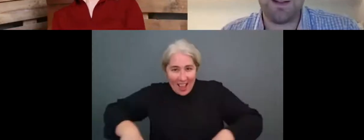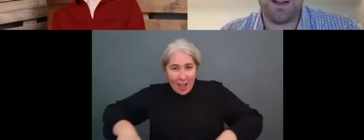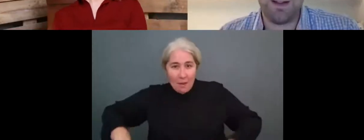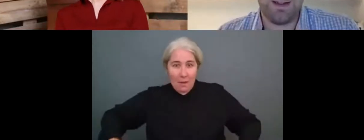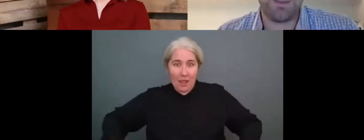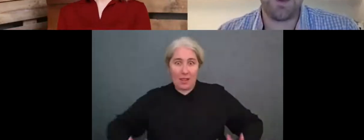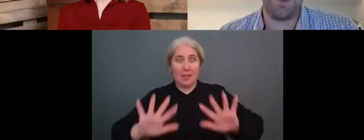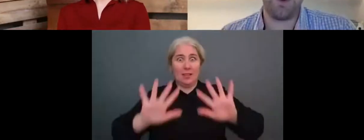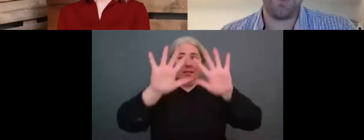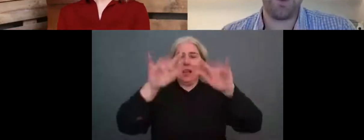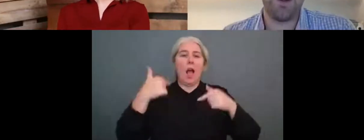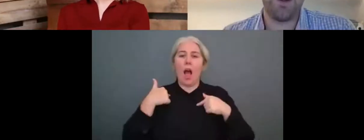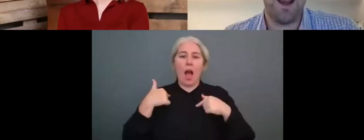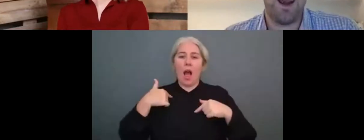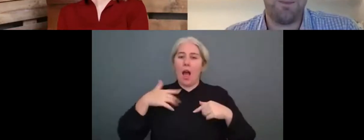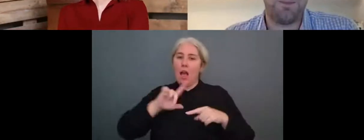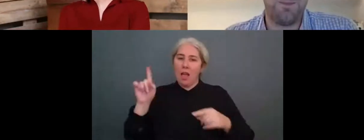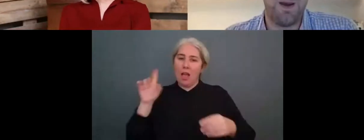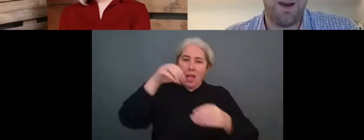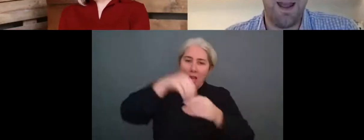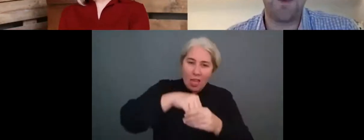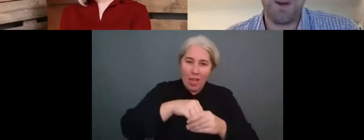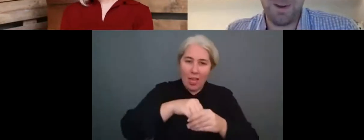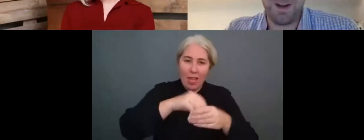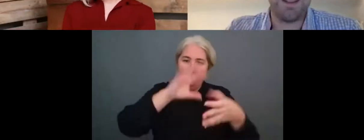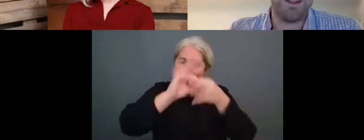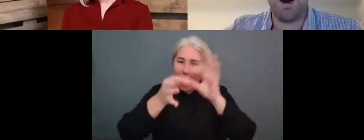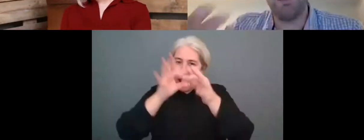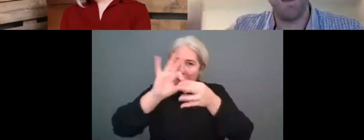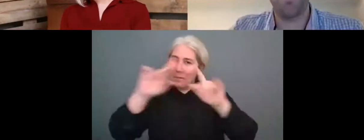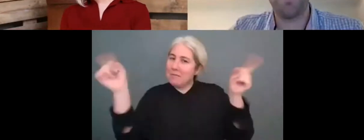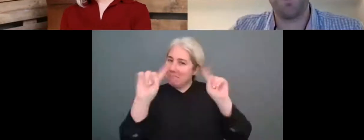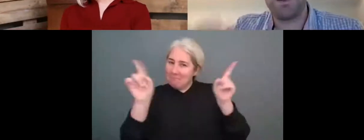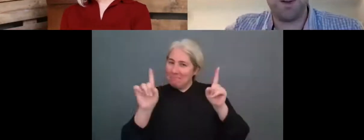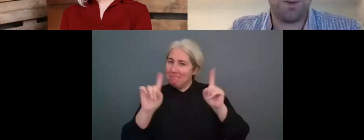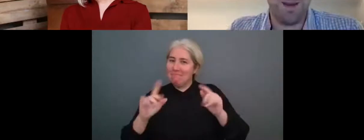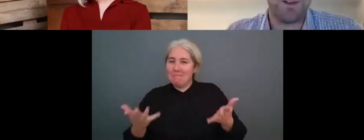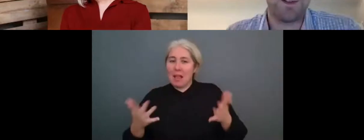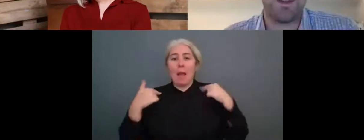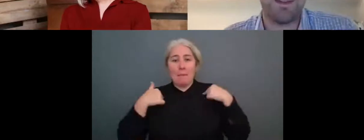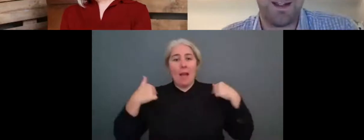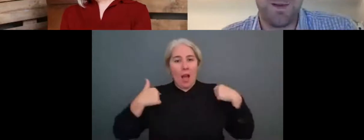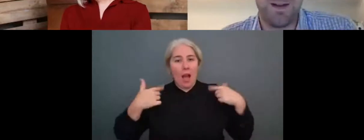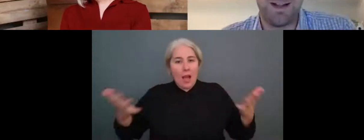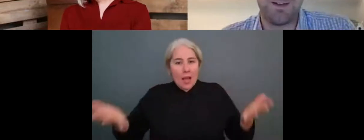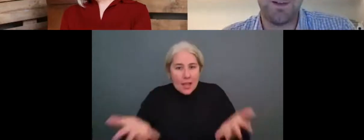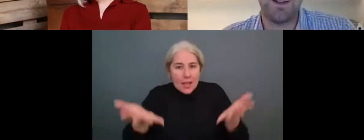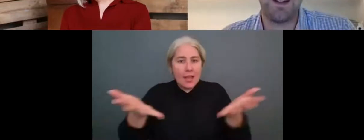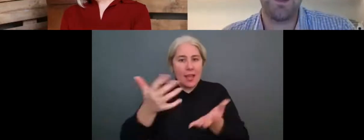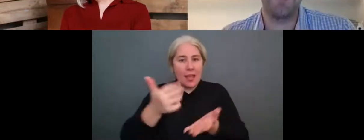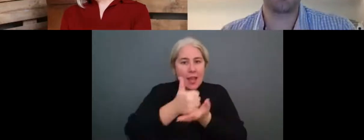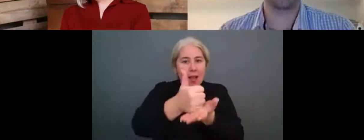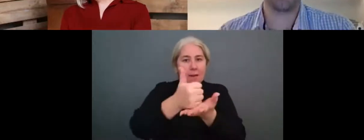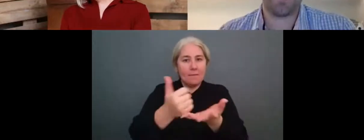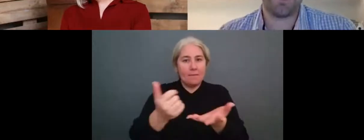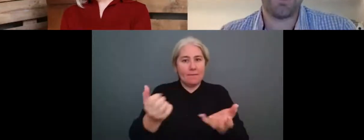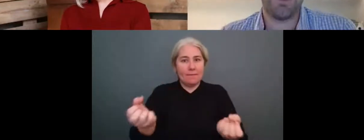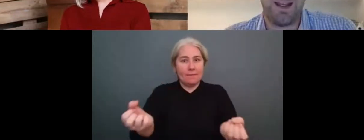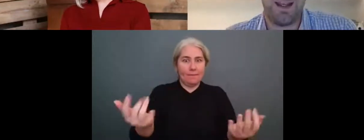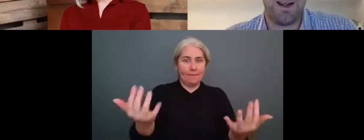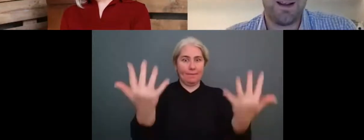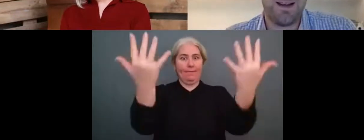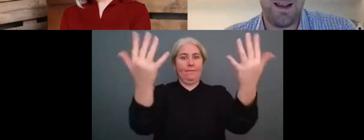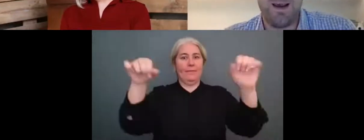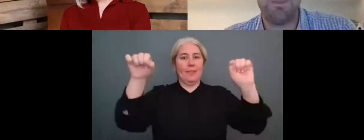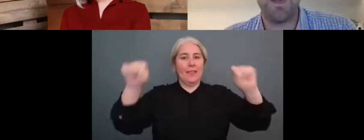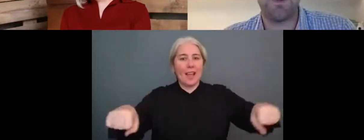that I've competed in elite sport. Well, by the way, but, um, helping parties, well, helping to, to manage some of the sustainability activity during those,